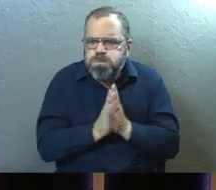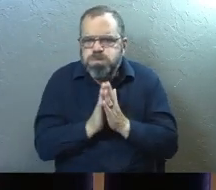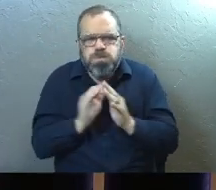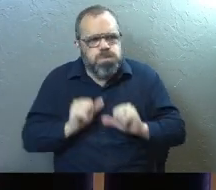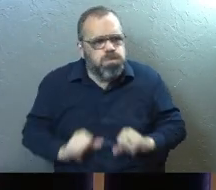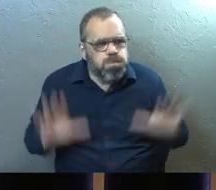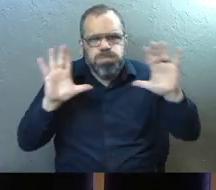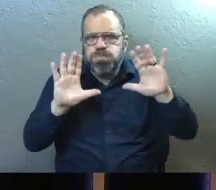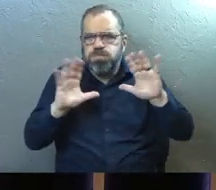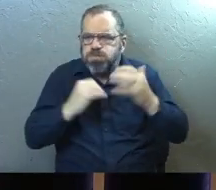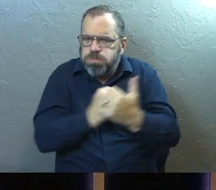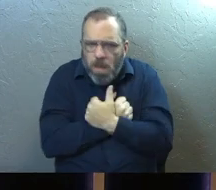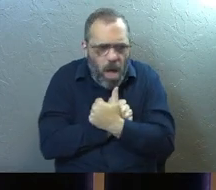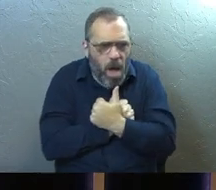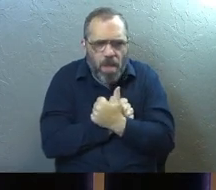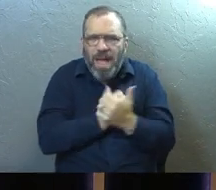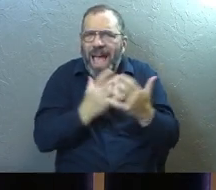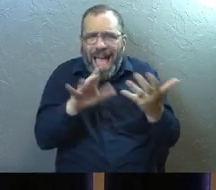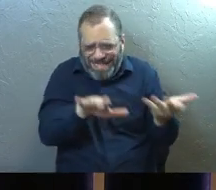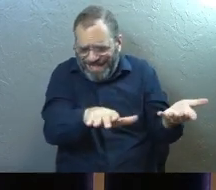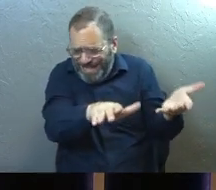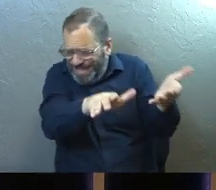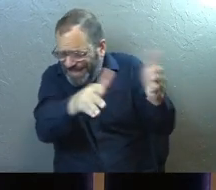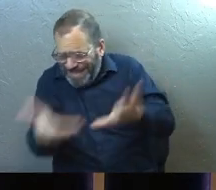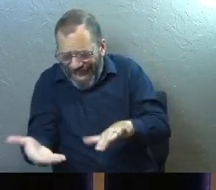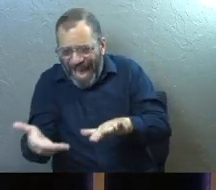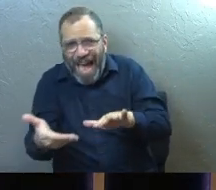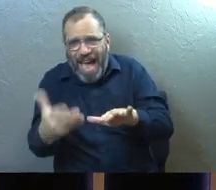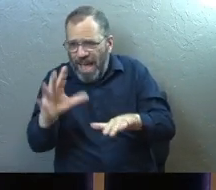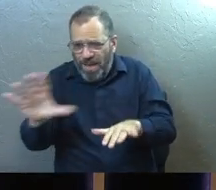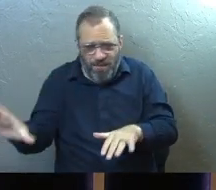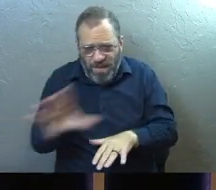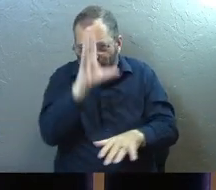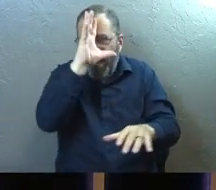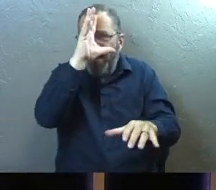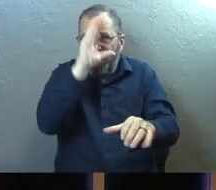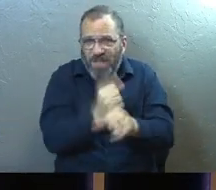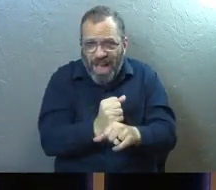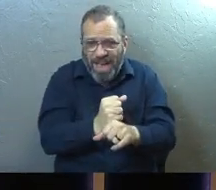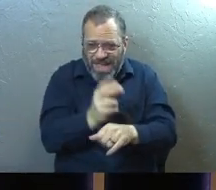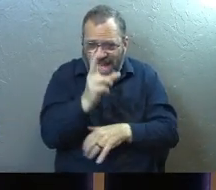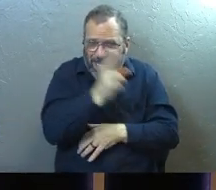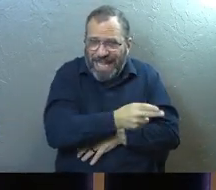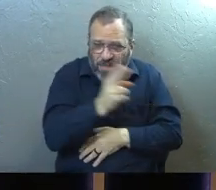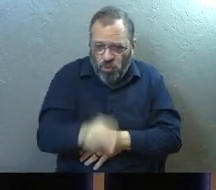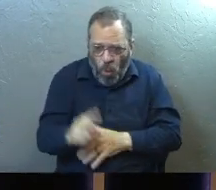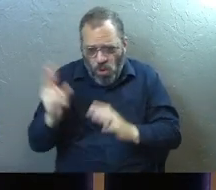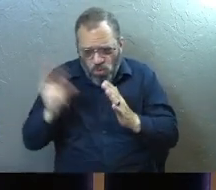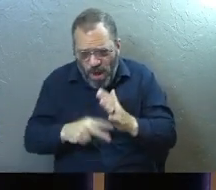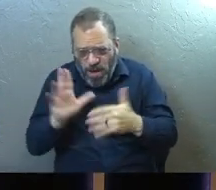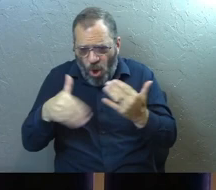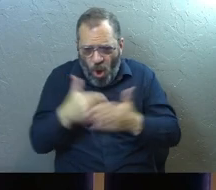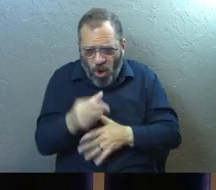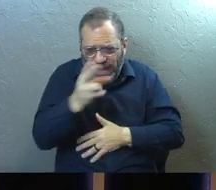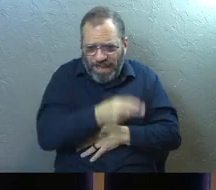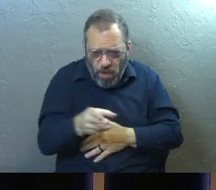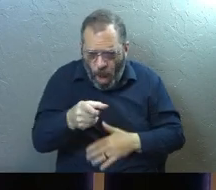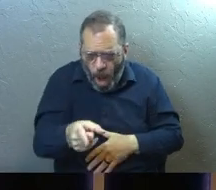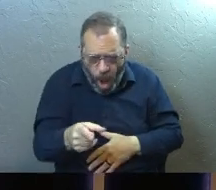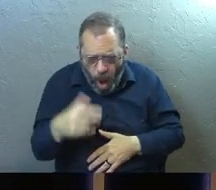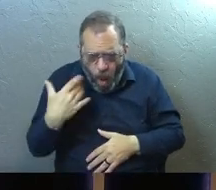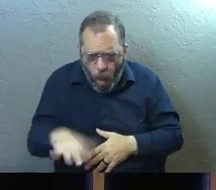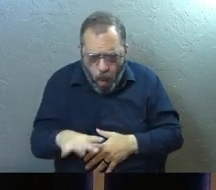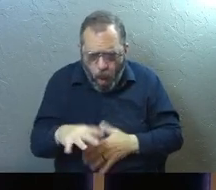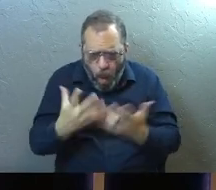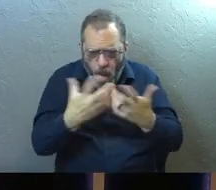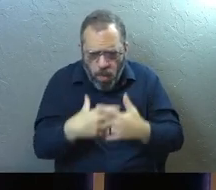sacrifice and to love and to even die for their faith. And we looked at the historical information about how that actually